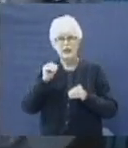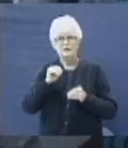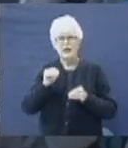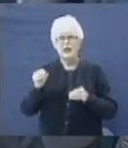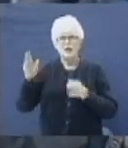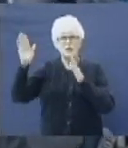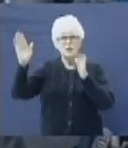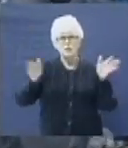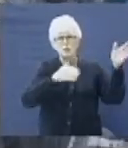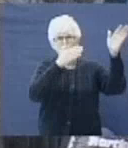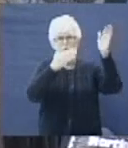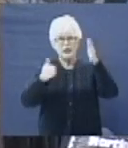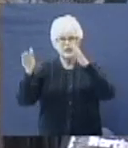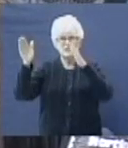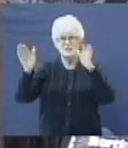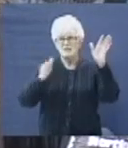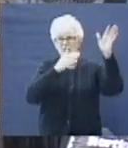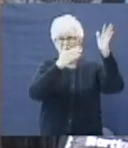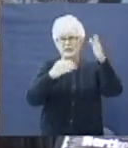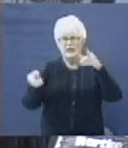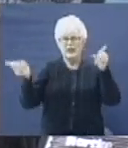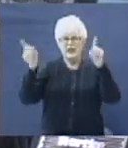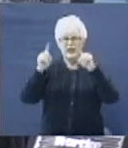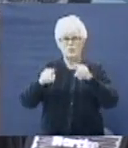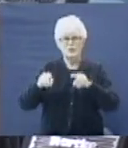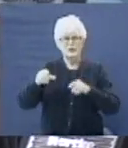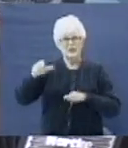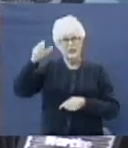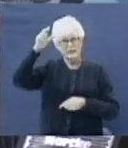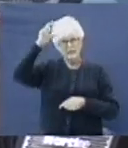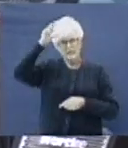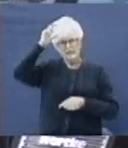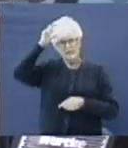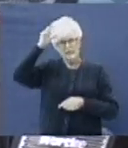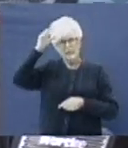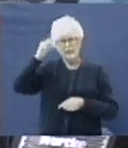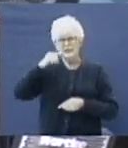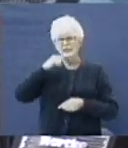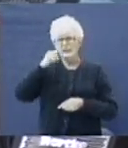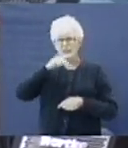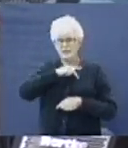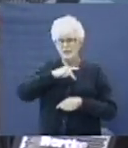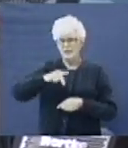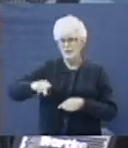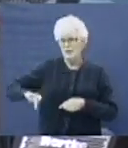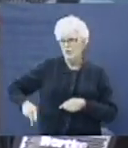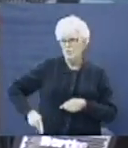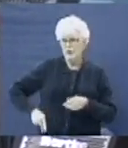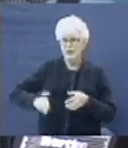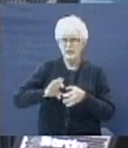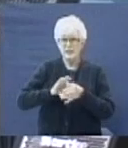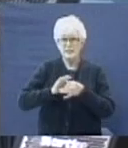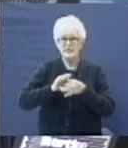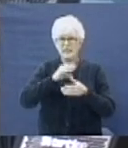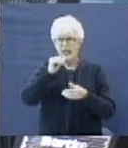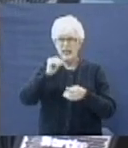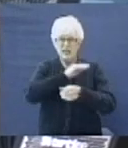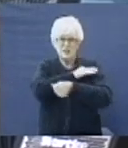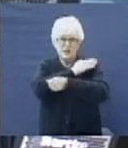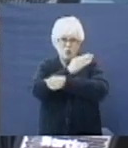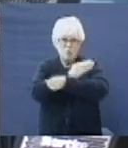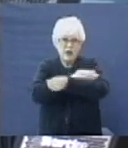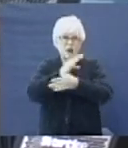there came a great wind from the wilderness. The Bible said that Satan is the prince and the power